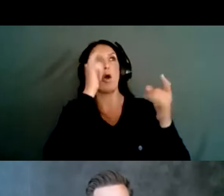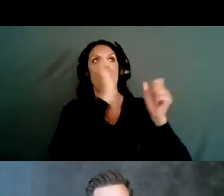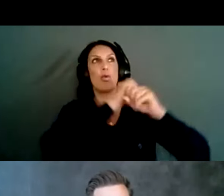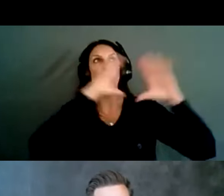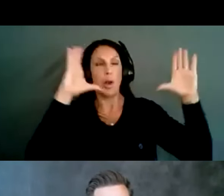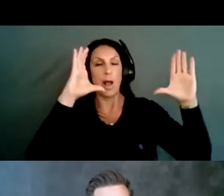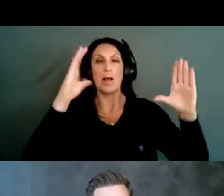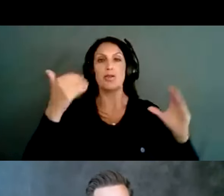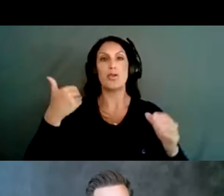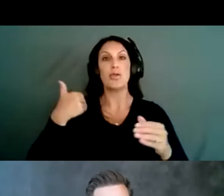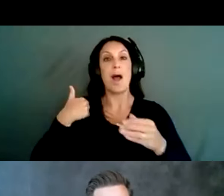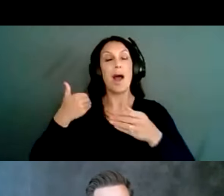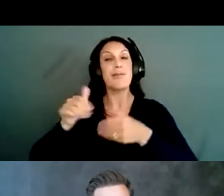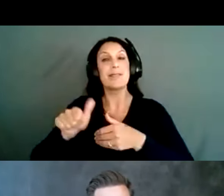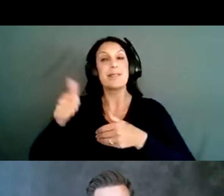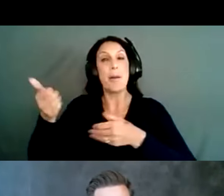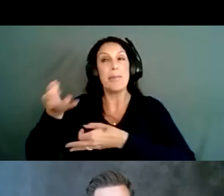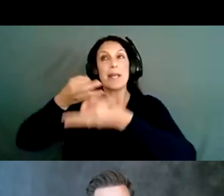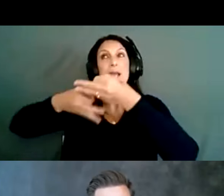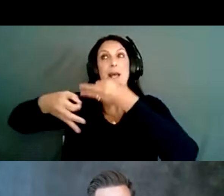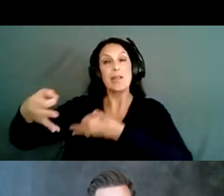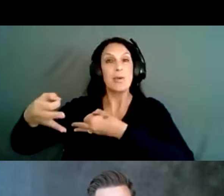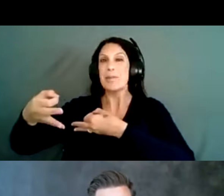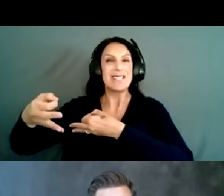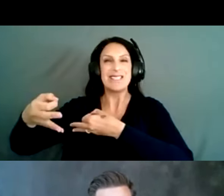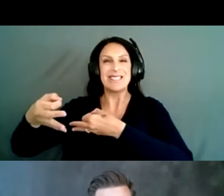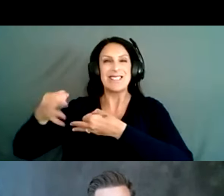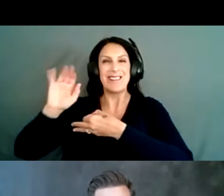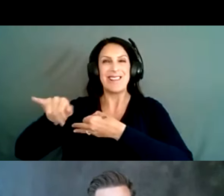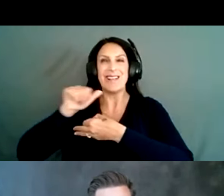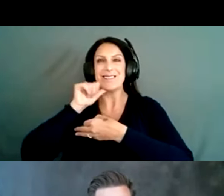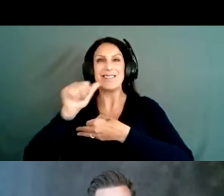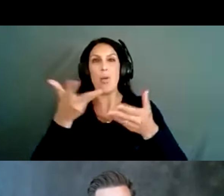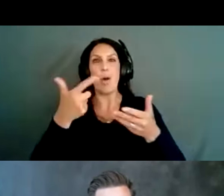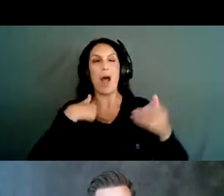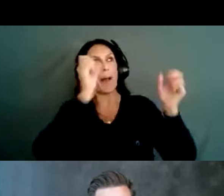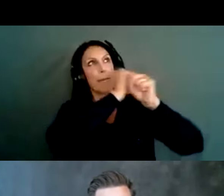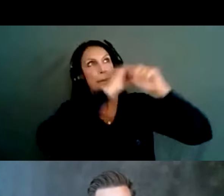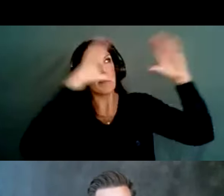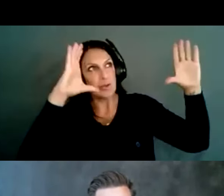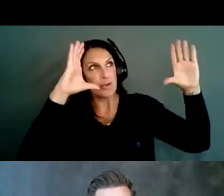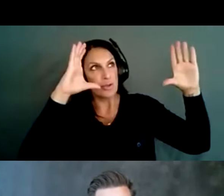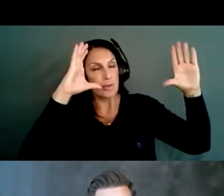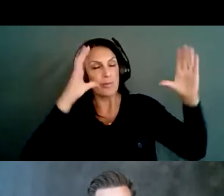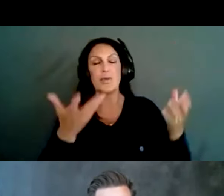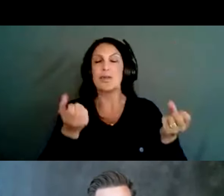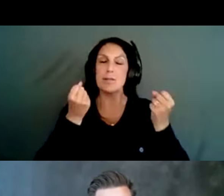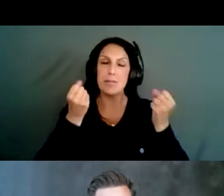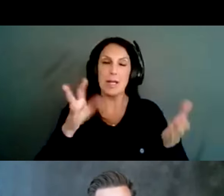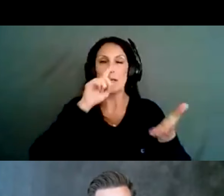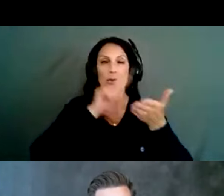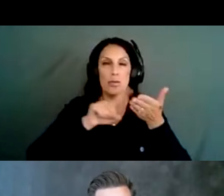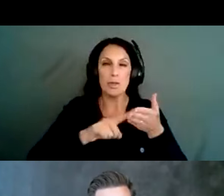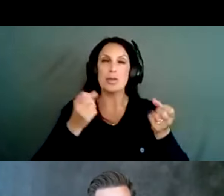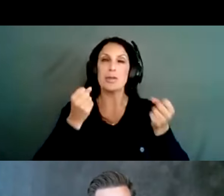have substitution, it goes against that image that we've created. Now, as I mentioned, there's numerous research studies